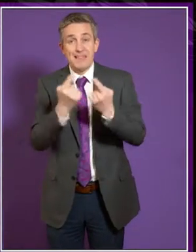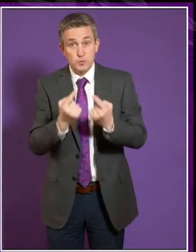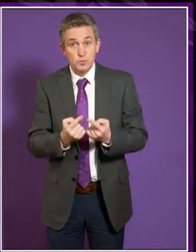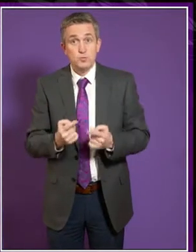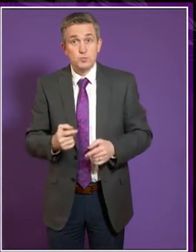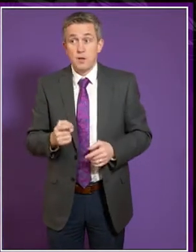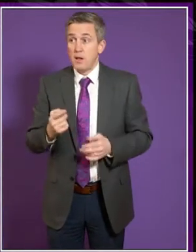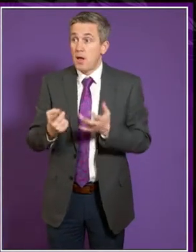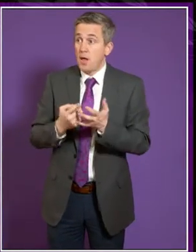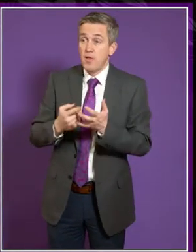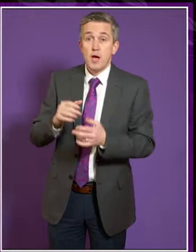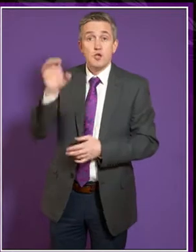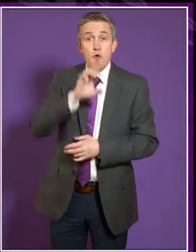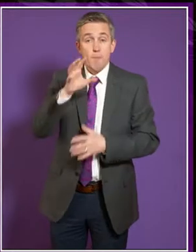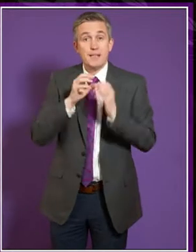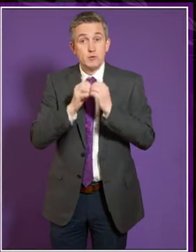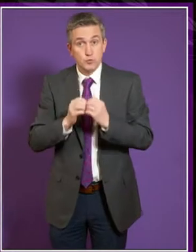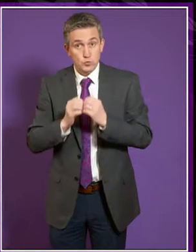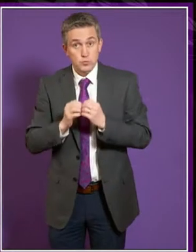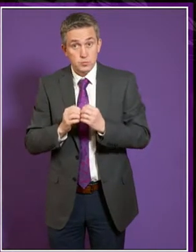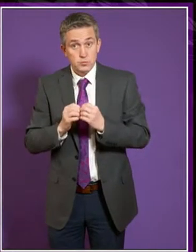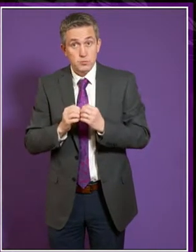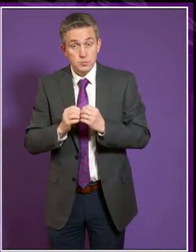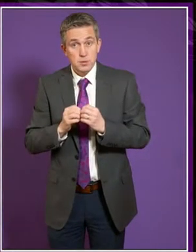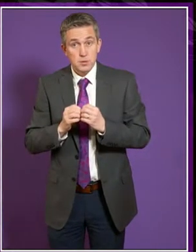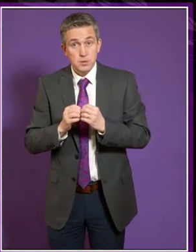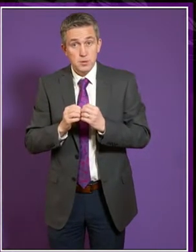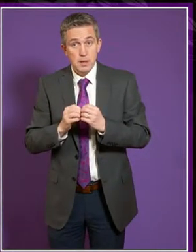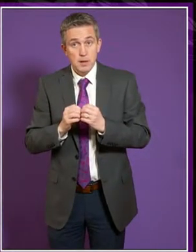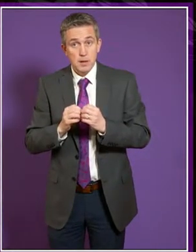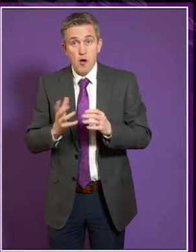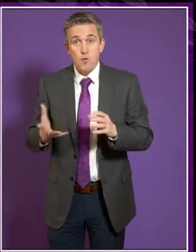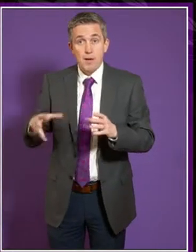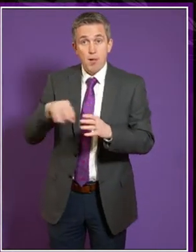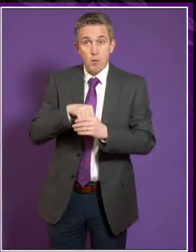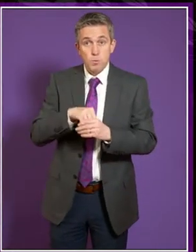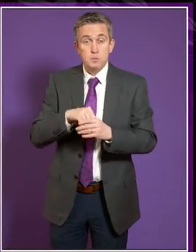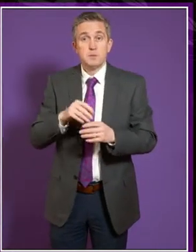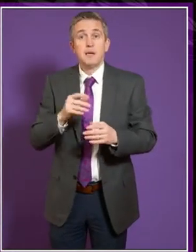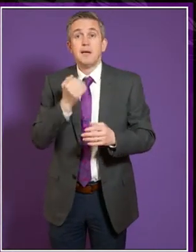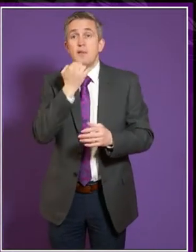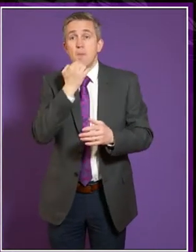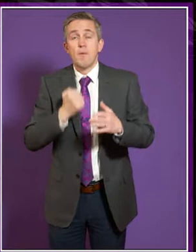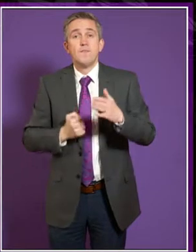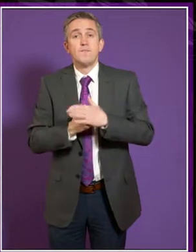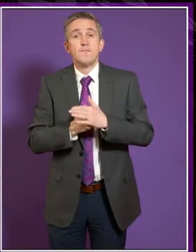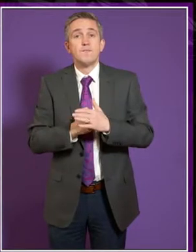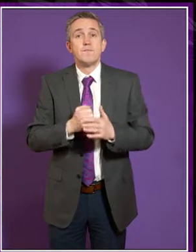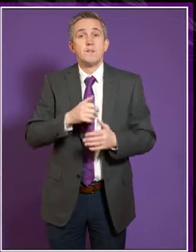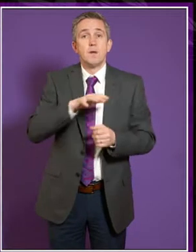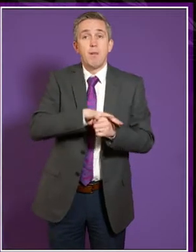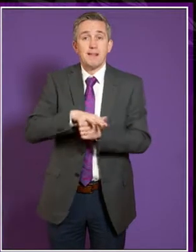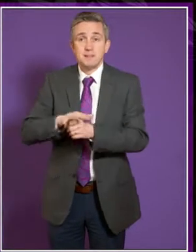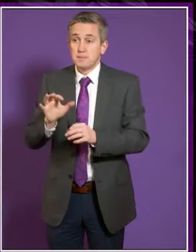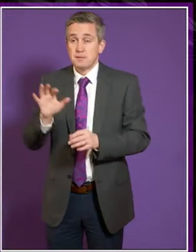European Union students, apart from those from the rest of the UK, are included in the CAP of funded places. They will no longer be